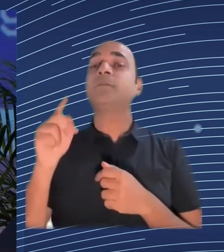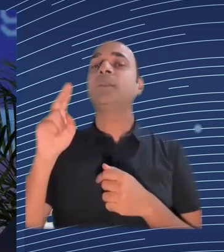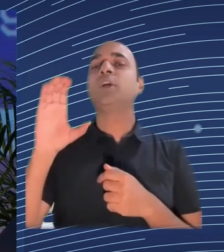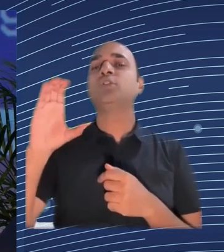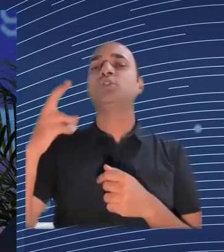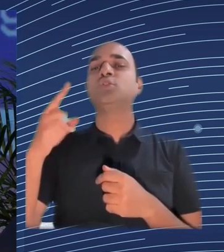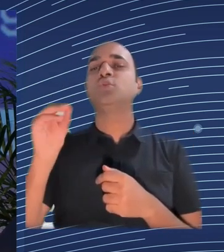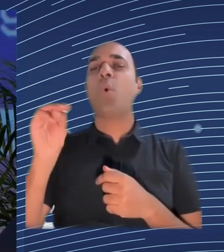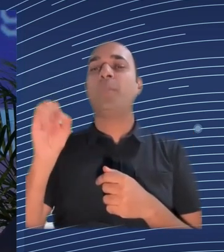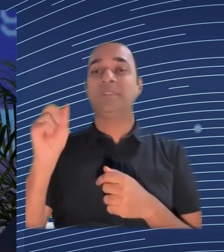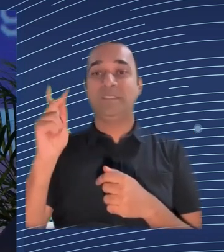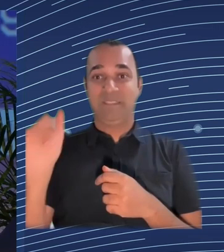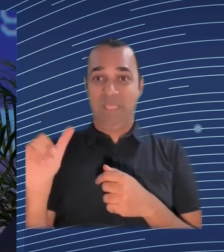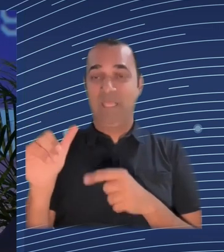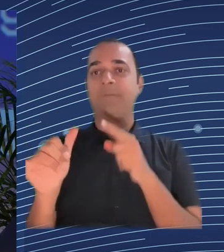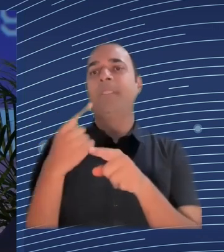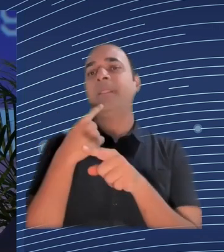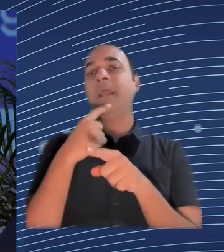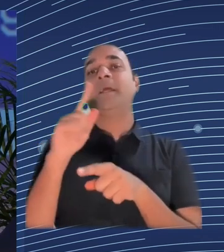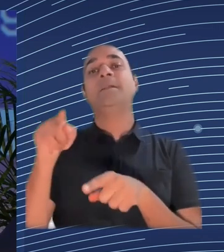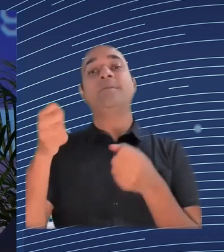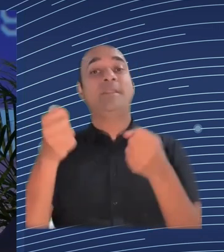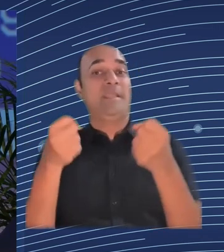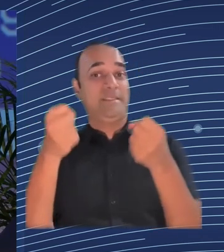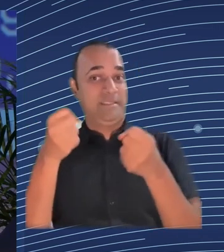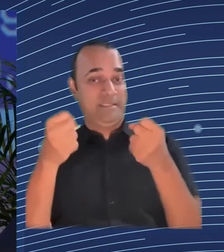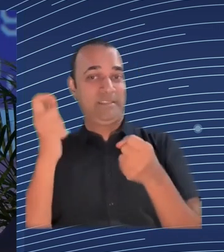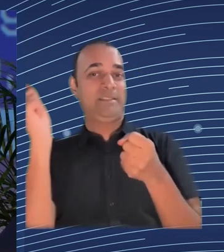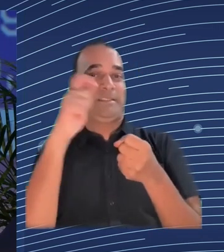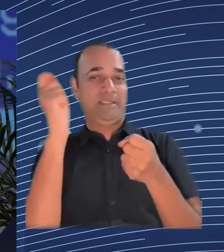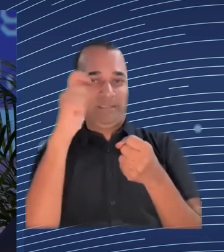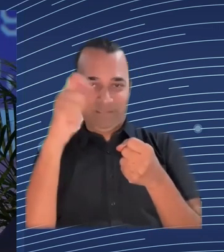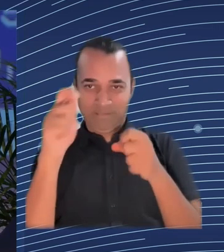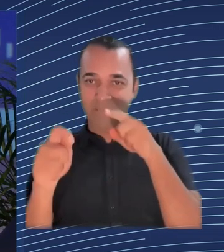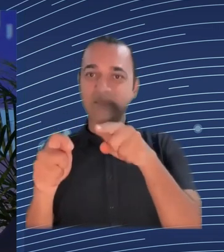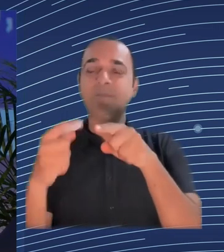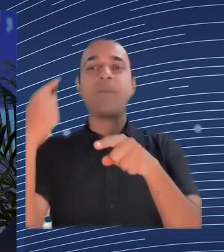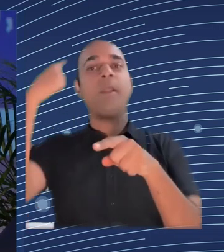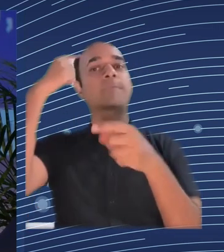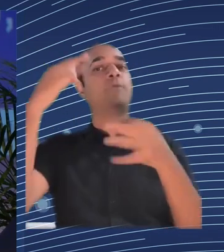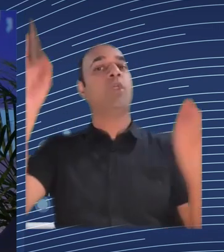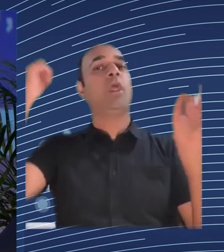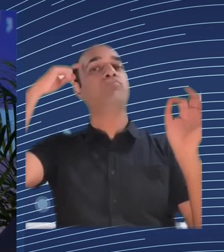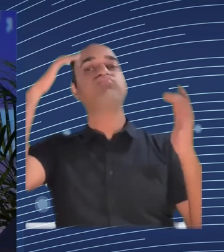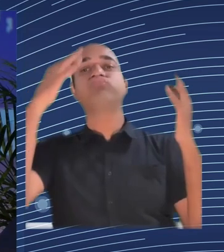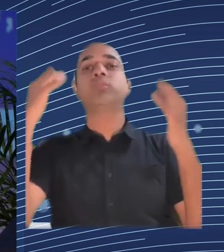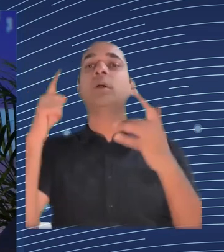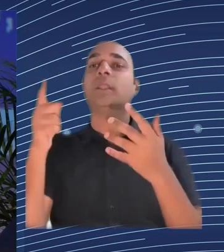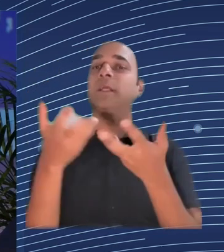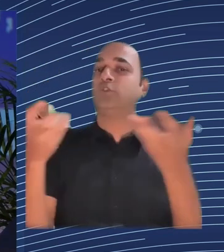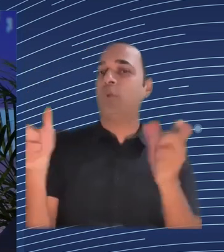minimum wage we all we all began to understand together that there was a there was a problem and I remember talking to